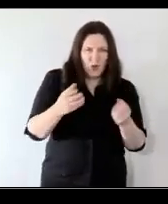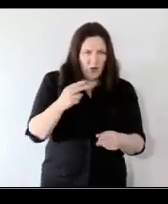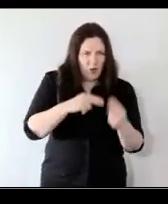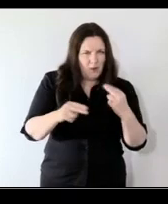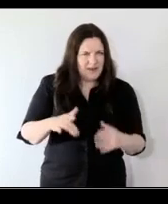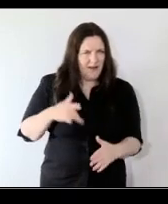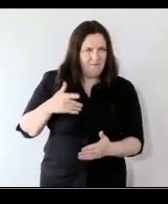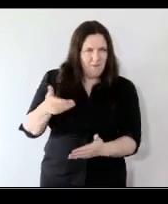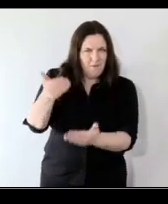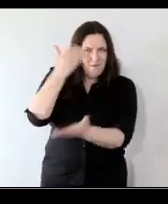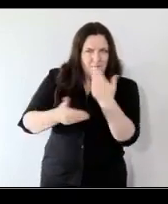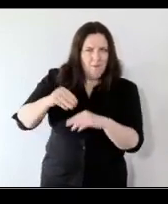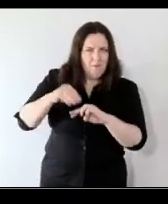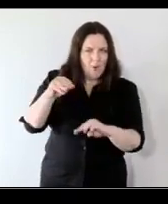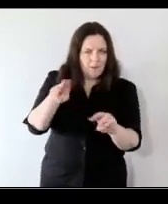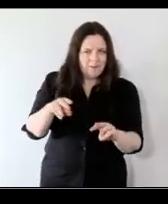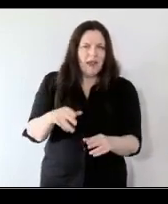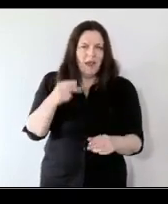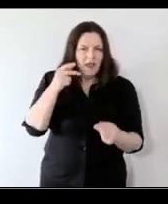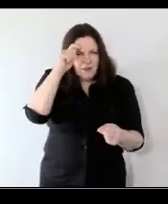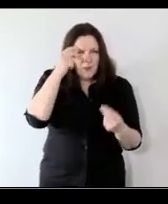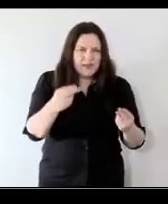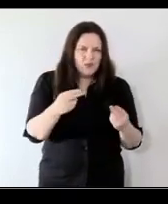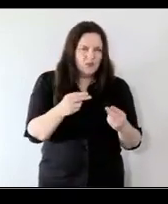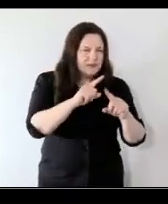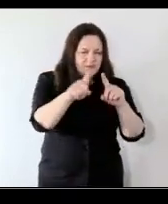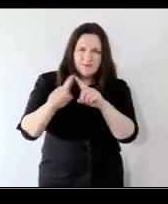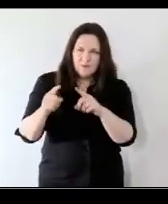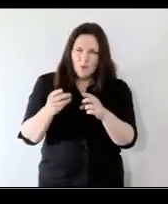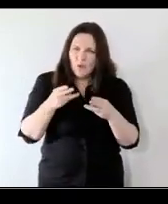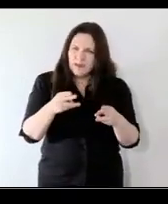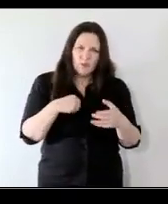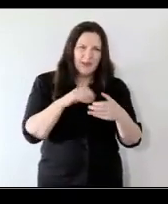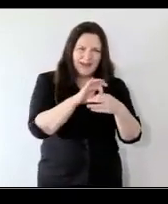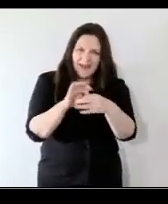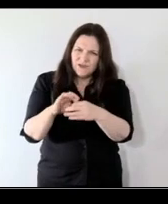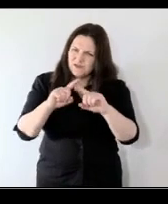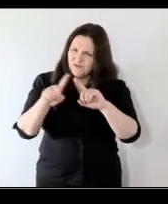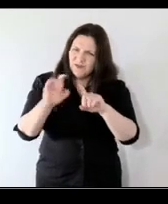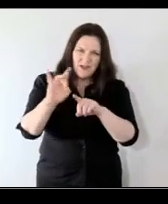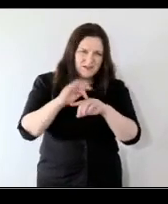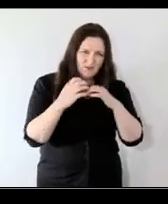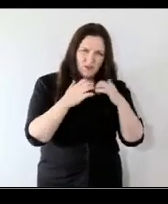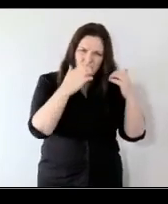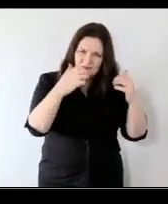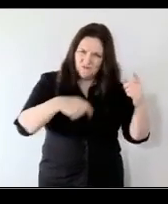and i think we need to find multiple ways to engage with different kinds of audiences around these issues and